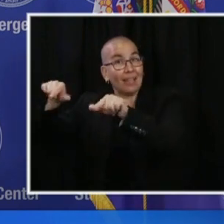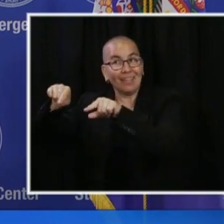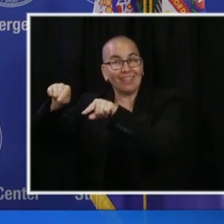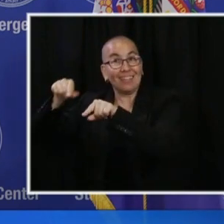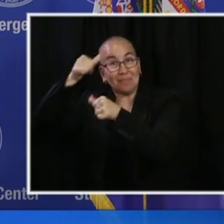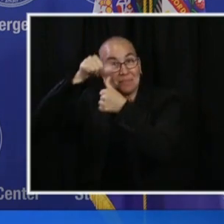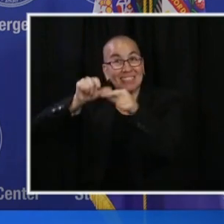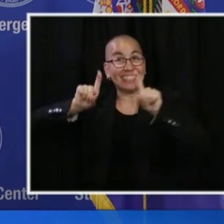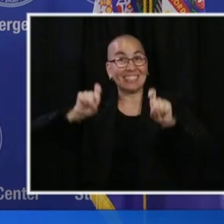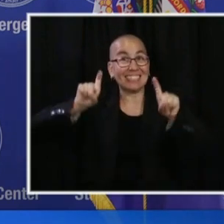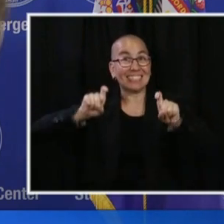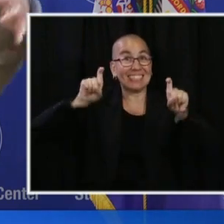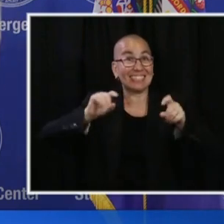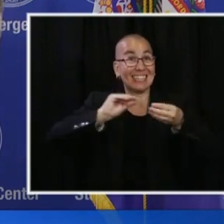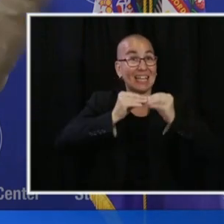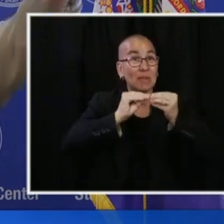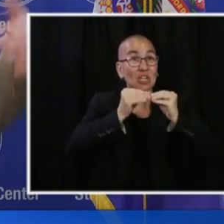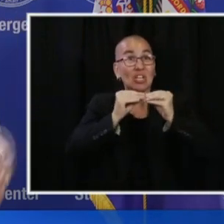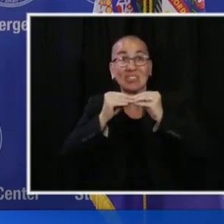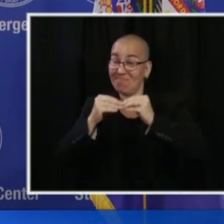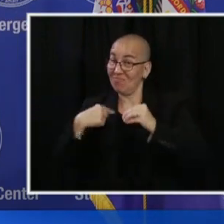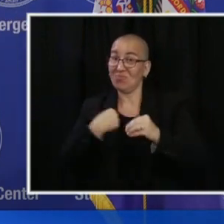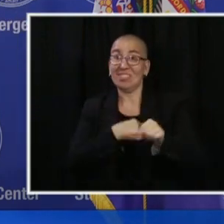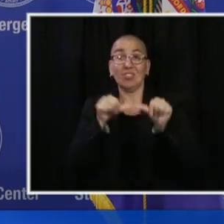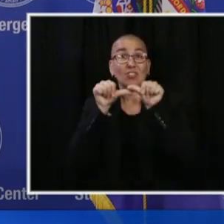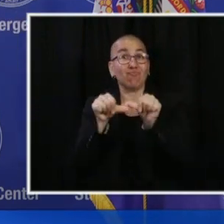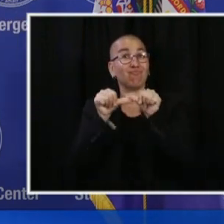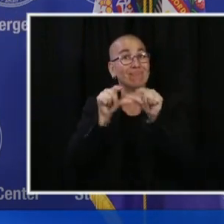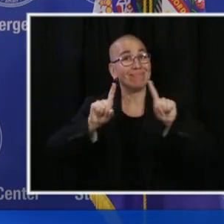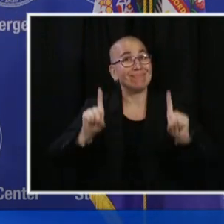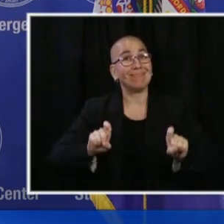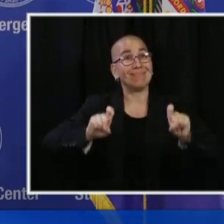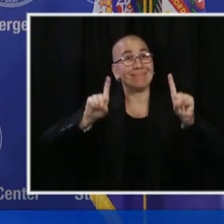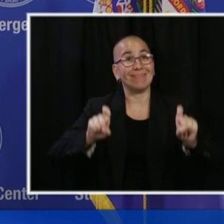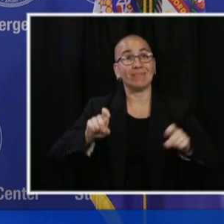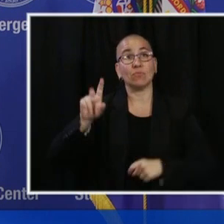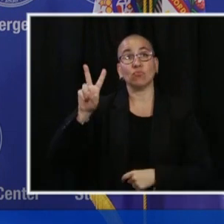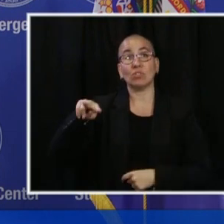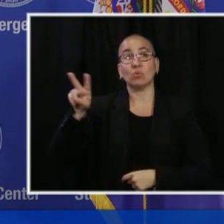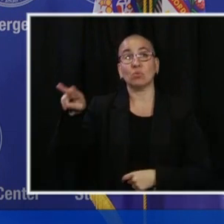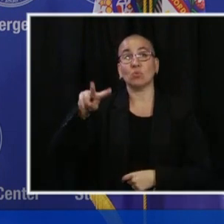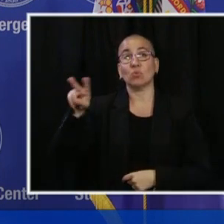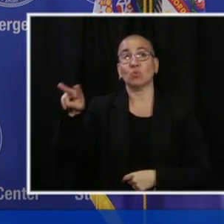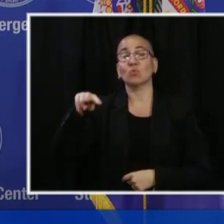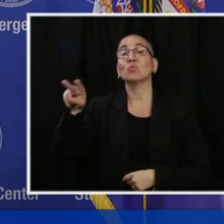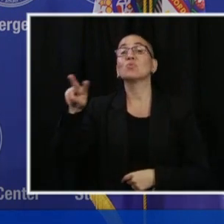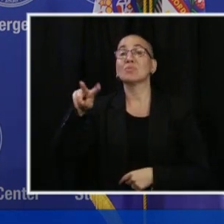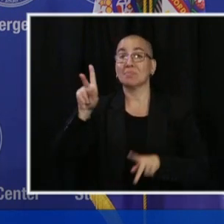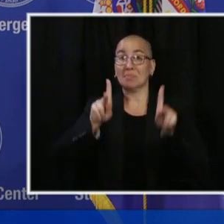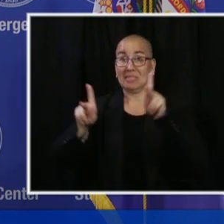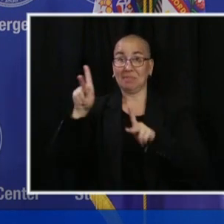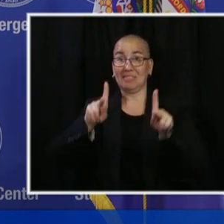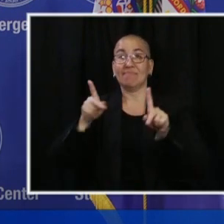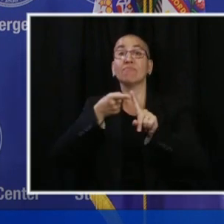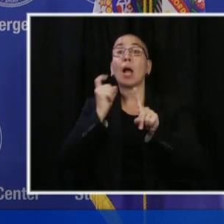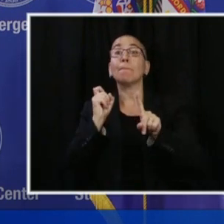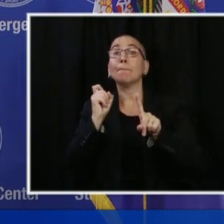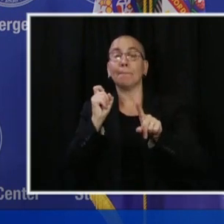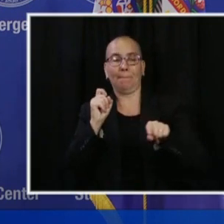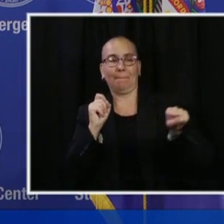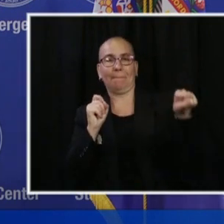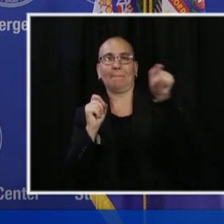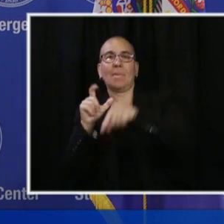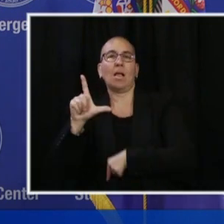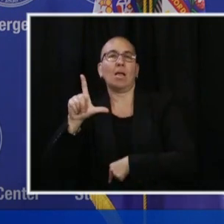doing are still up. We tested 22 long-term care facilities. We are planning for massive mobile testing in the cities for